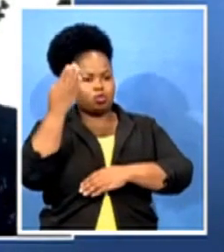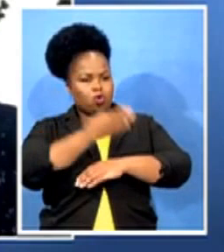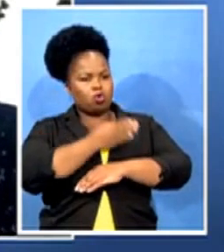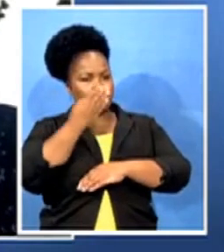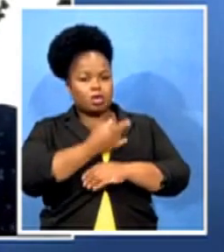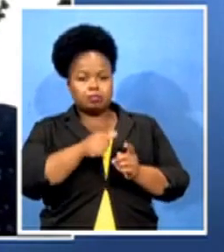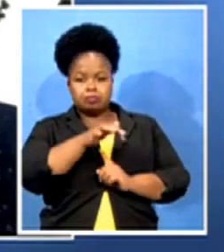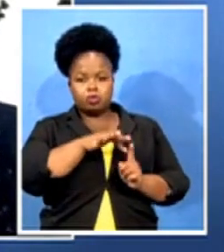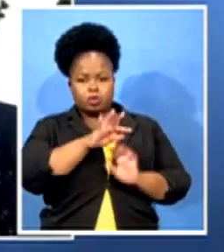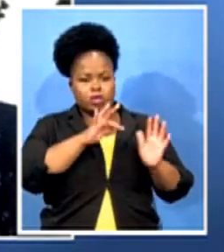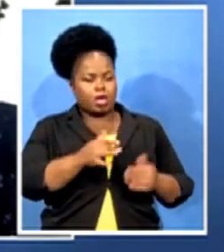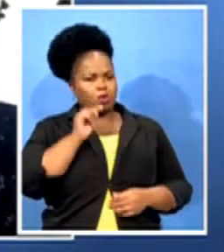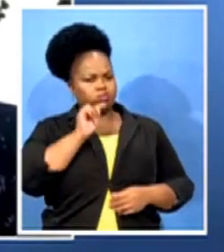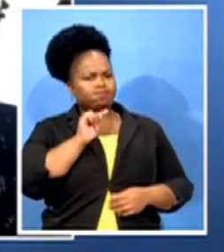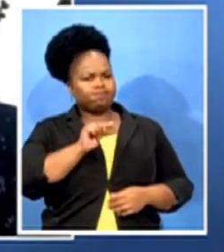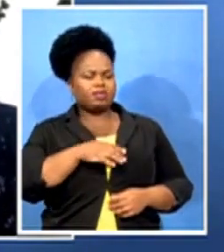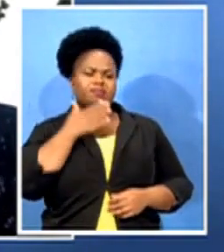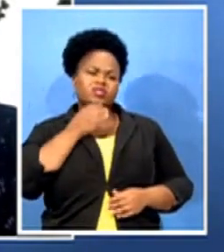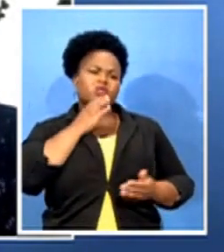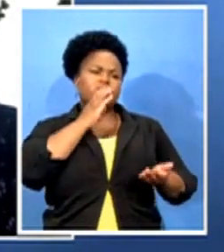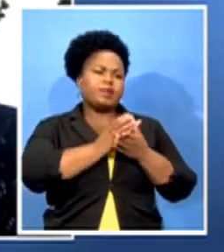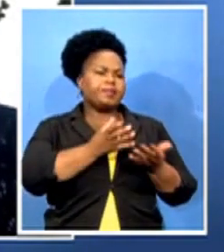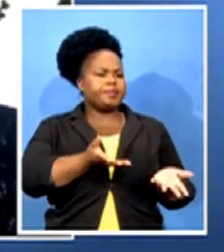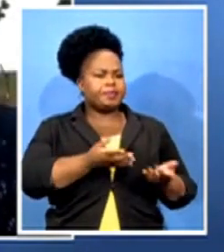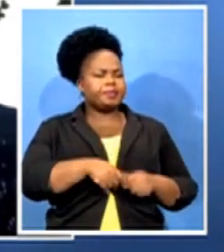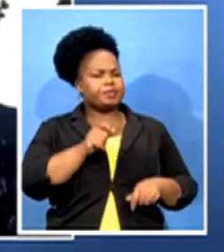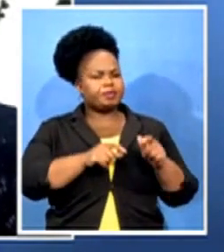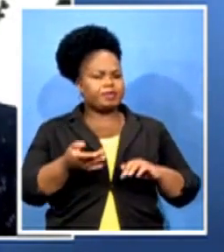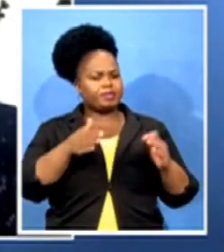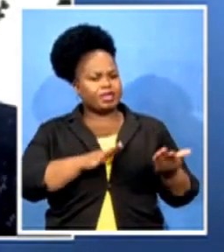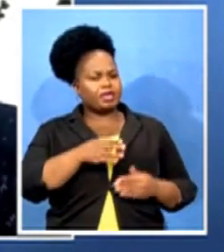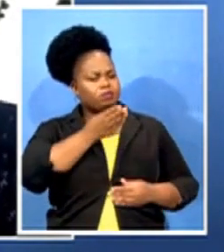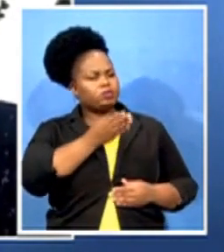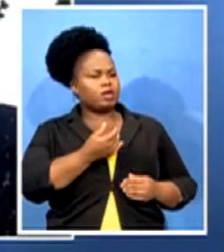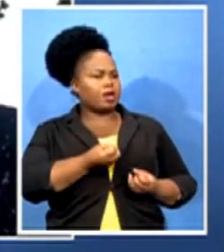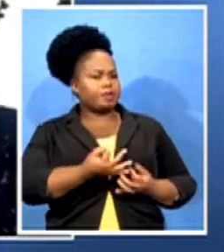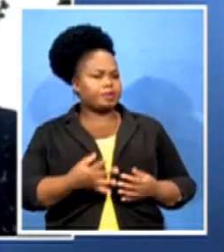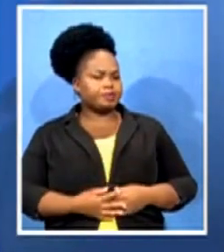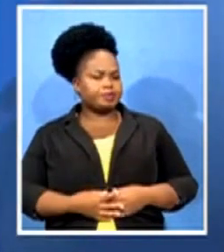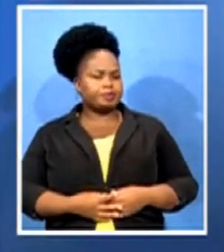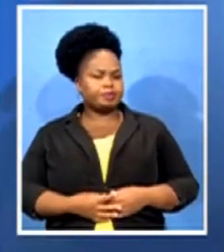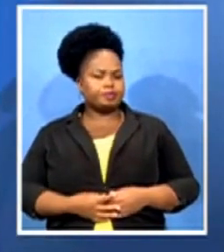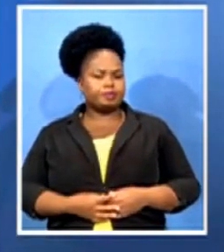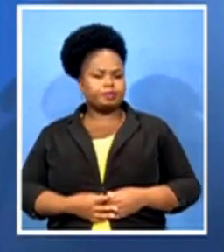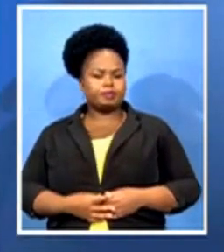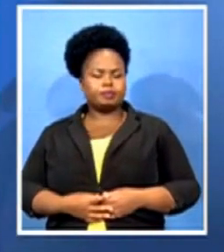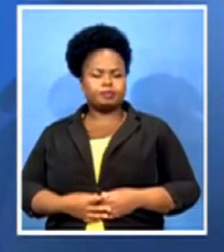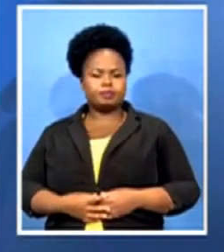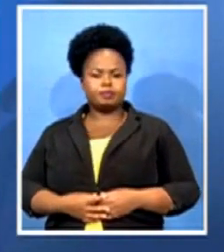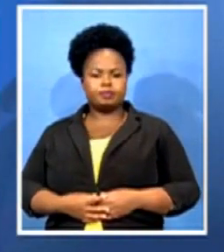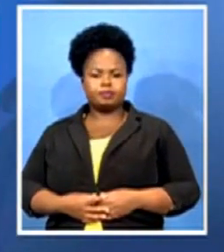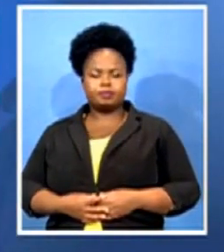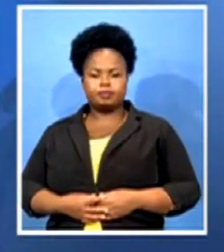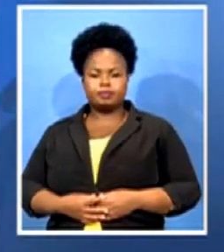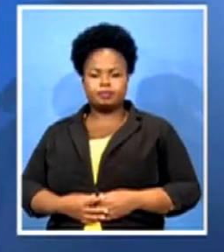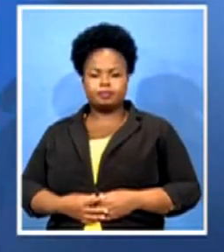confirm to us how many deaths have been reported so far? I think the deaths that